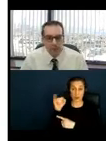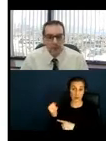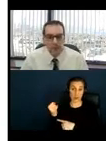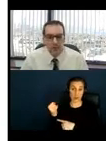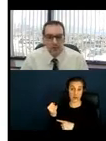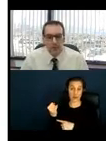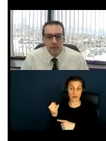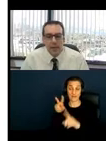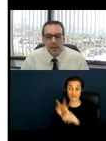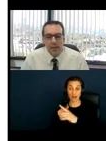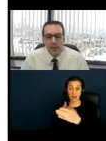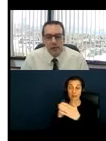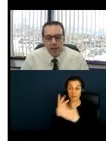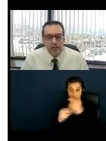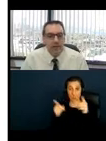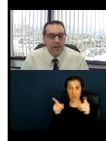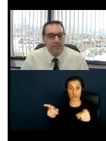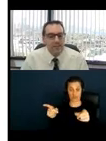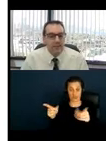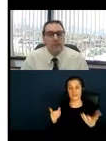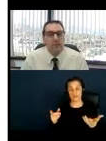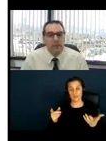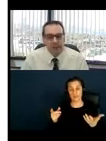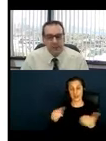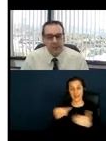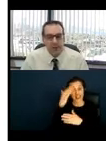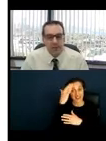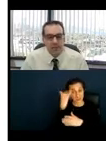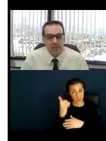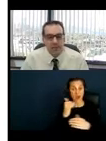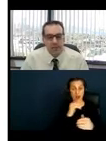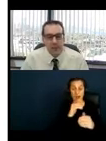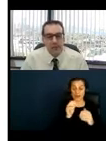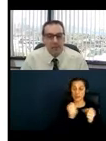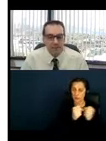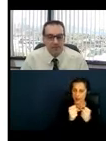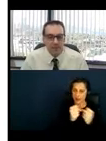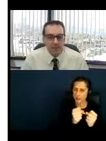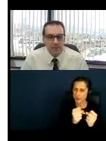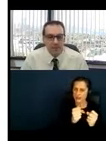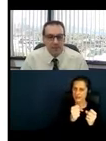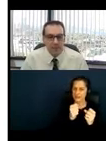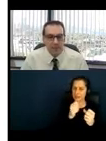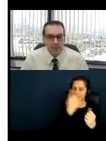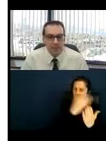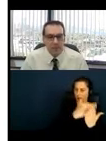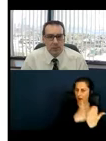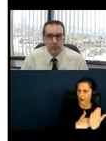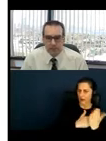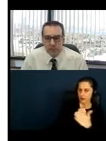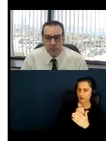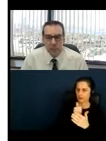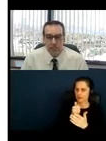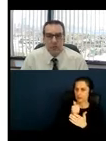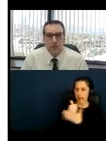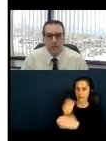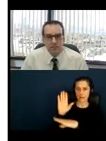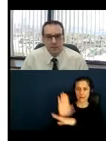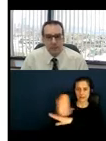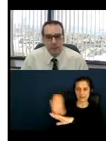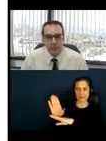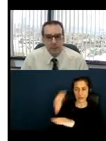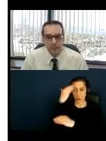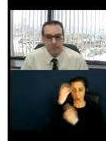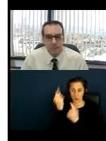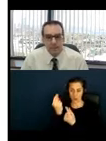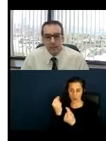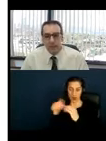process and the interaction, guidance, and implementation strategies with the business is really truly essential in this process.